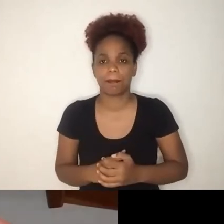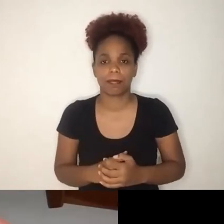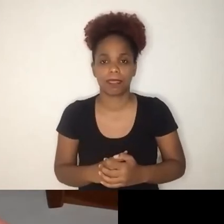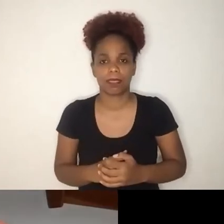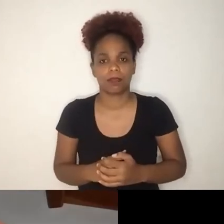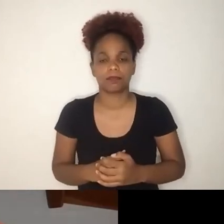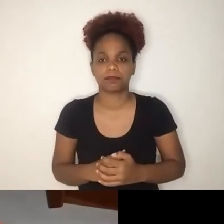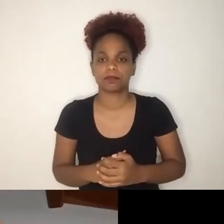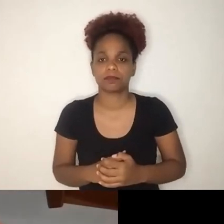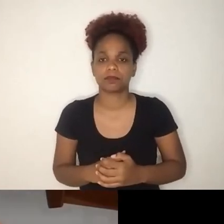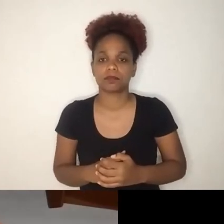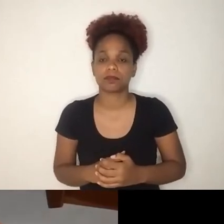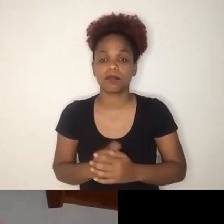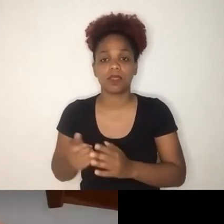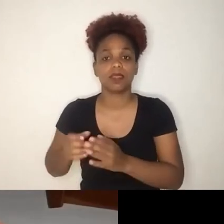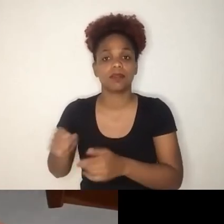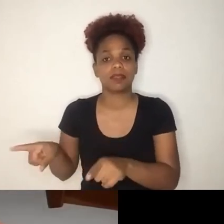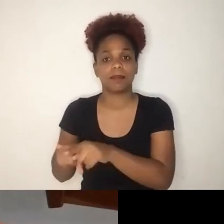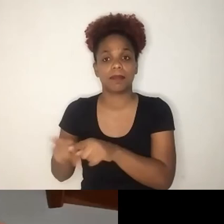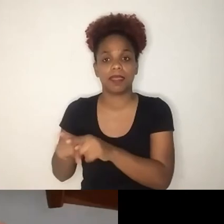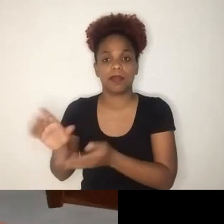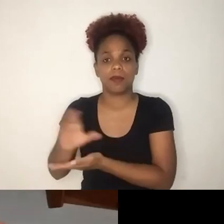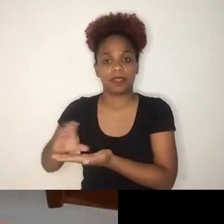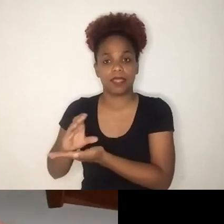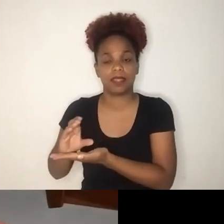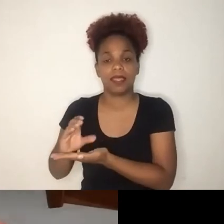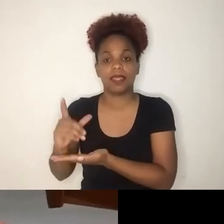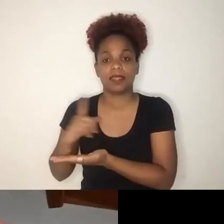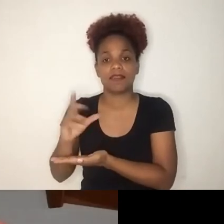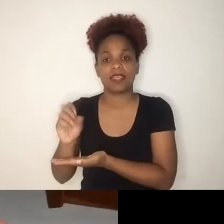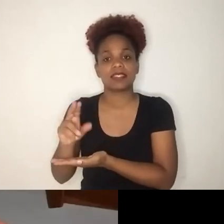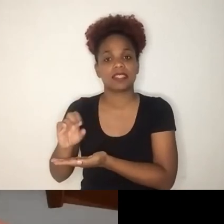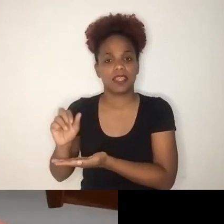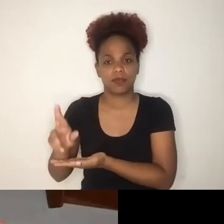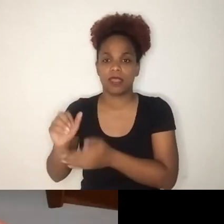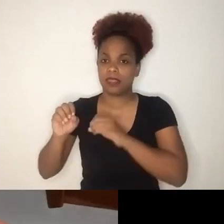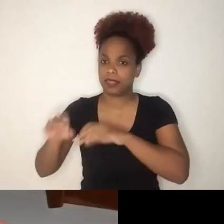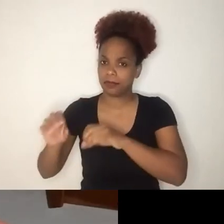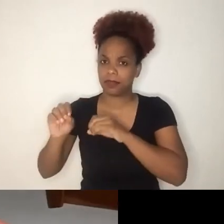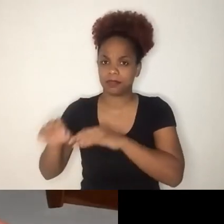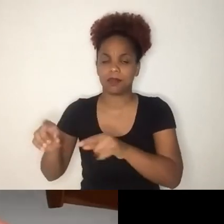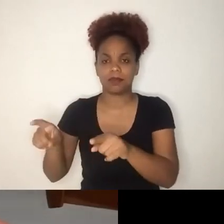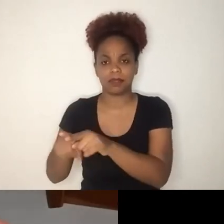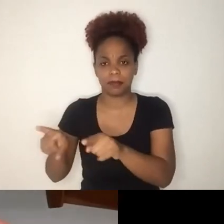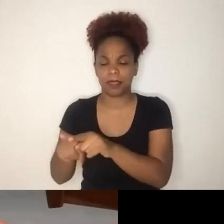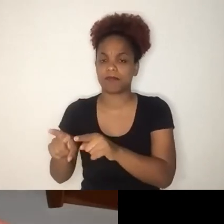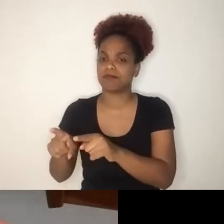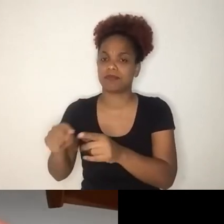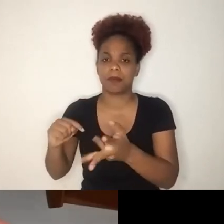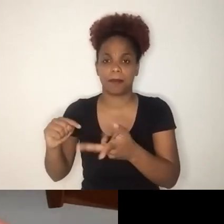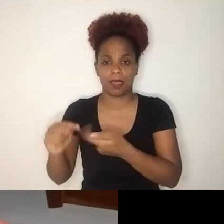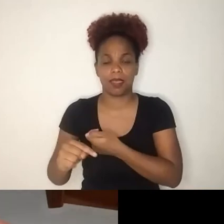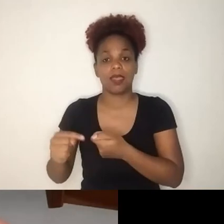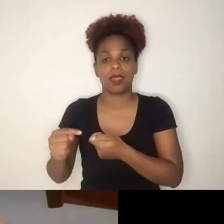Directorate for Education and Skills of the OECD in Paris and acting head of the